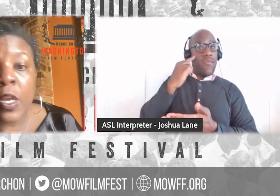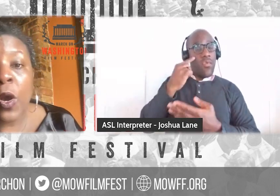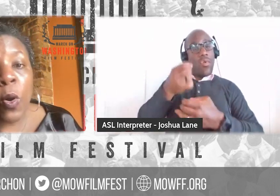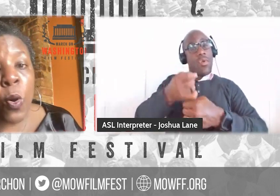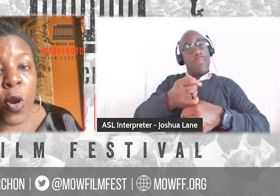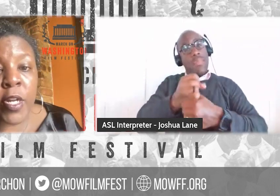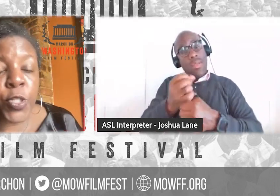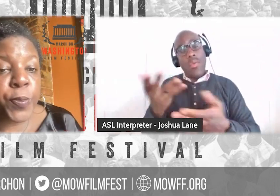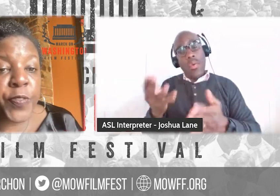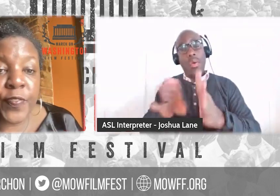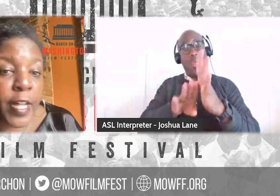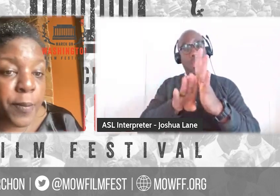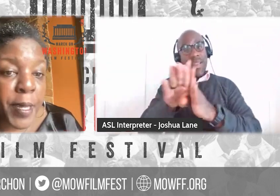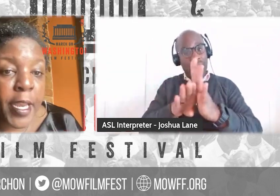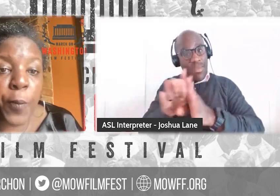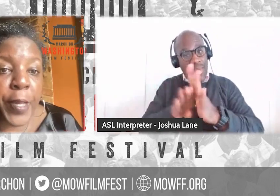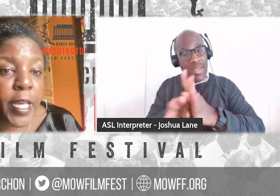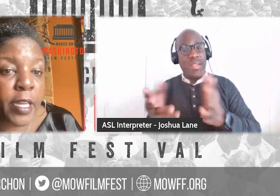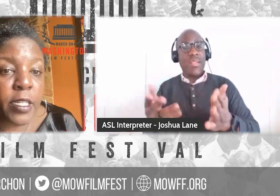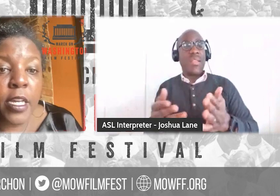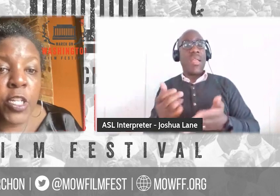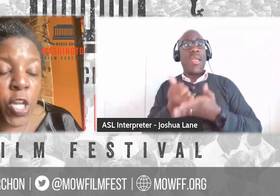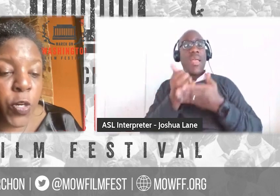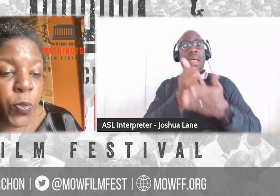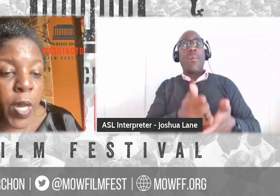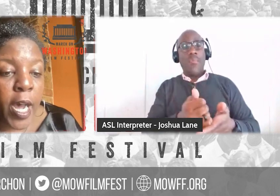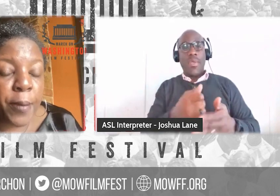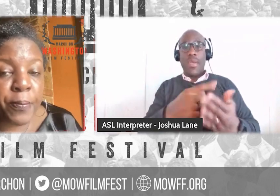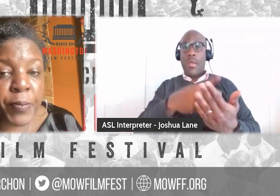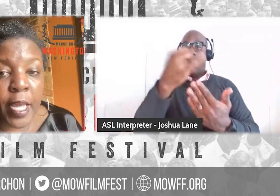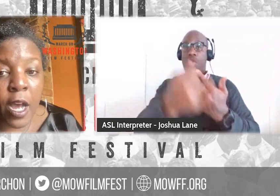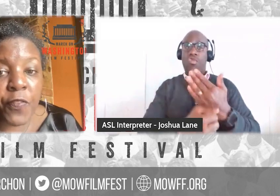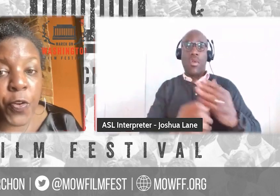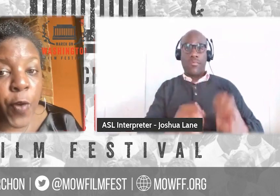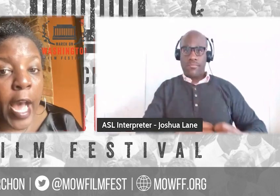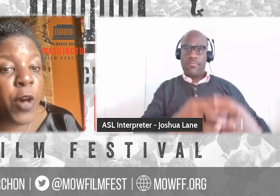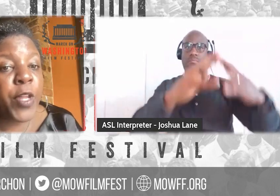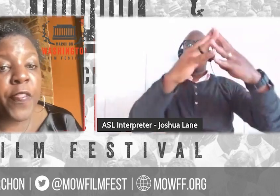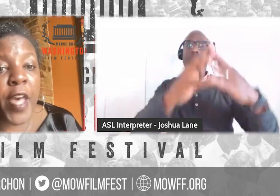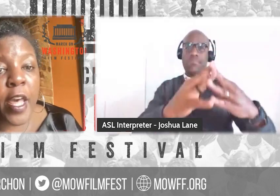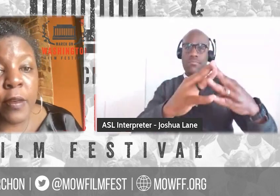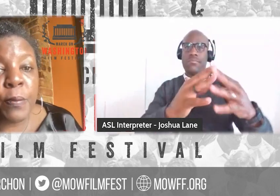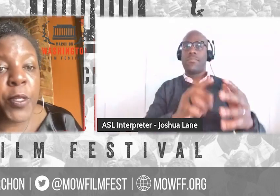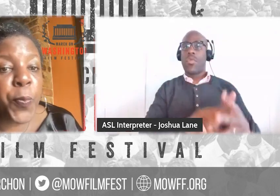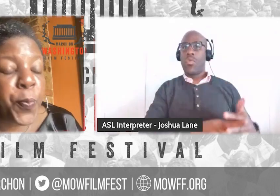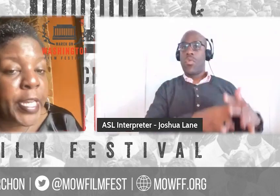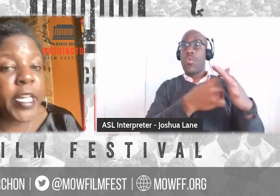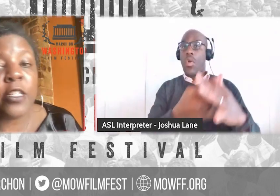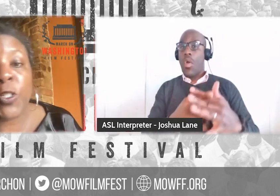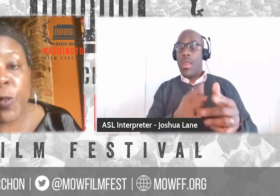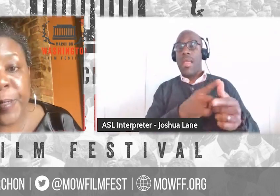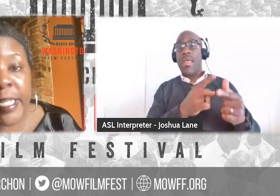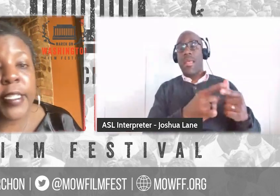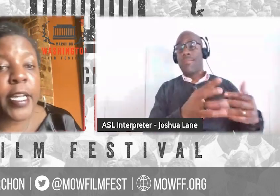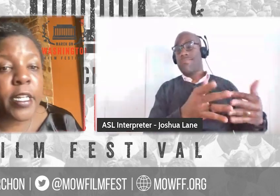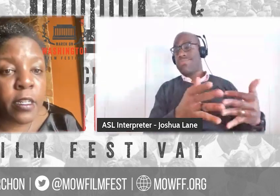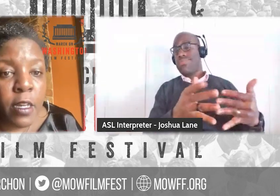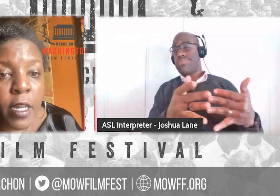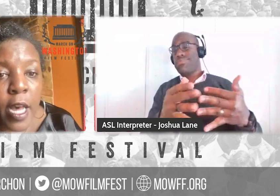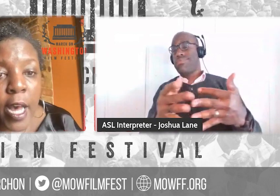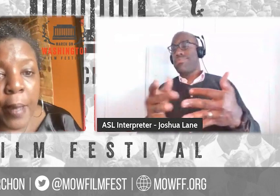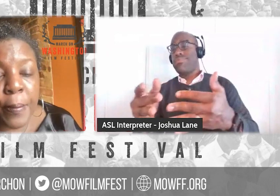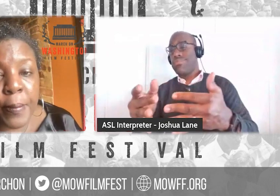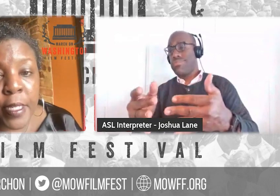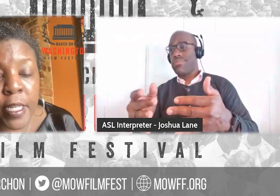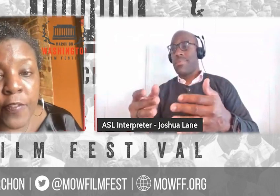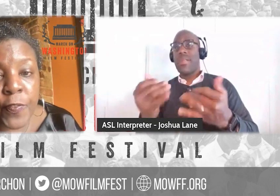production or in terms of development, helping it, you know, get off the ground. And then, you know, bringing it to a place that can